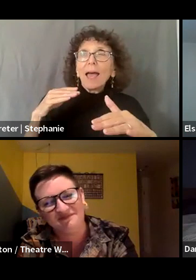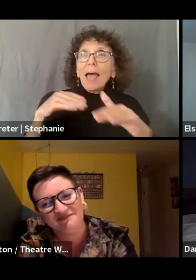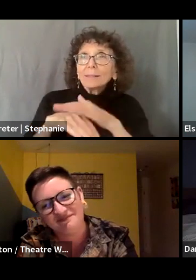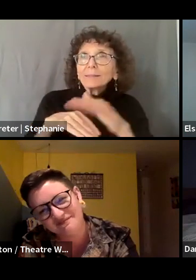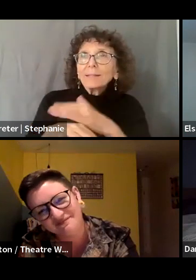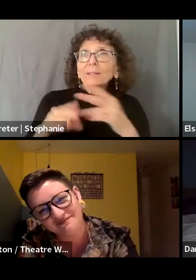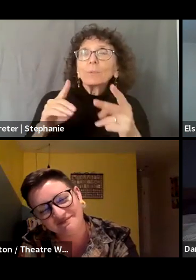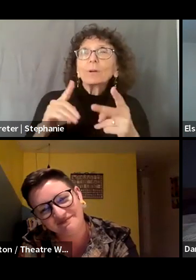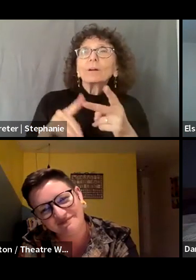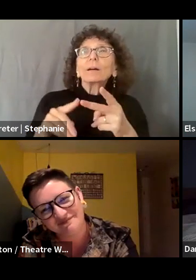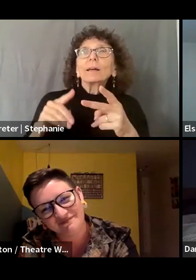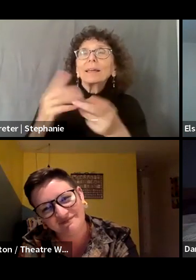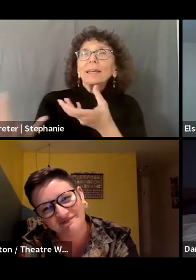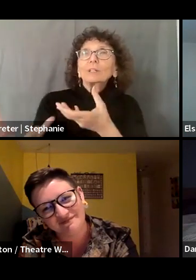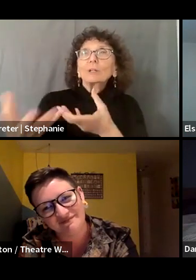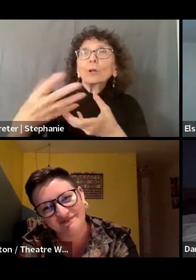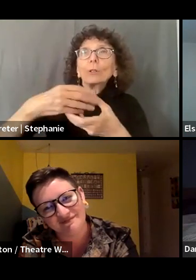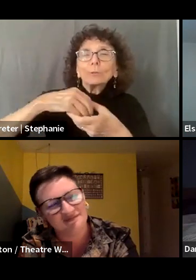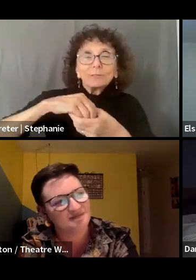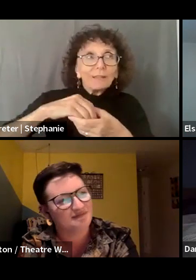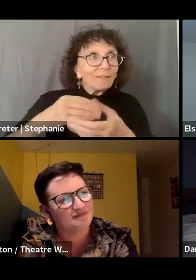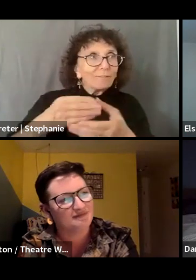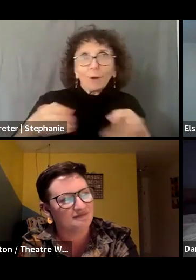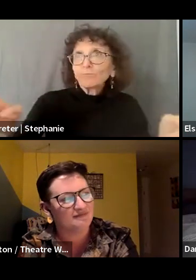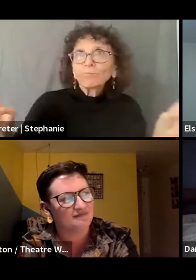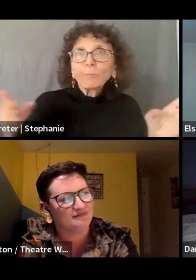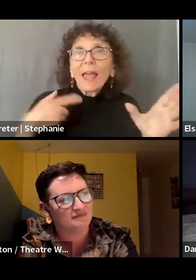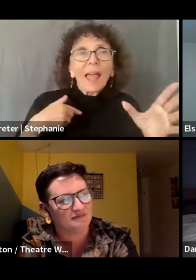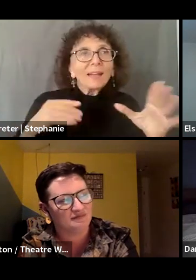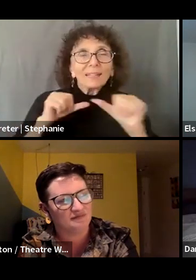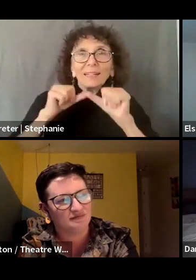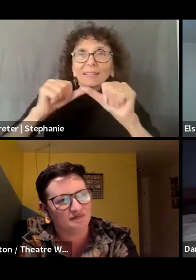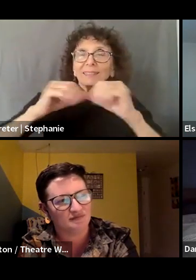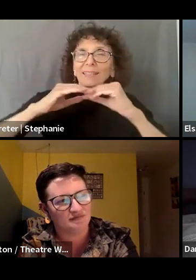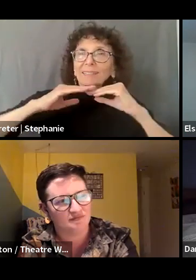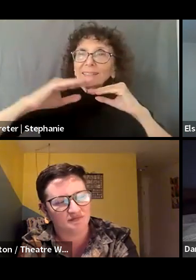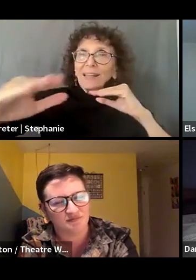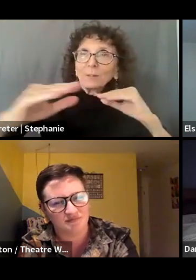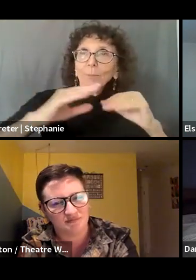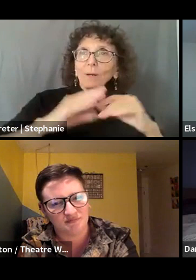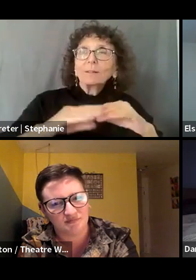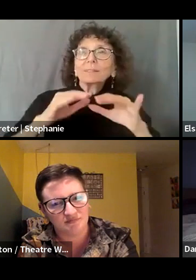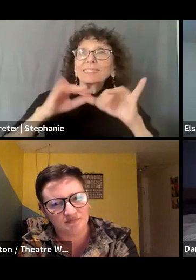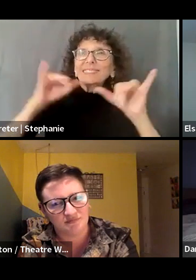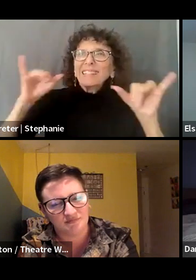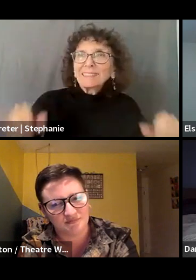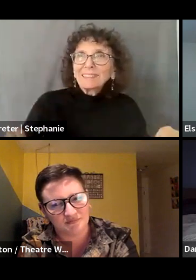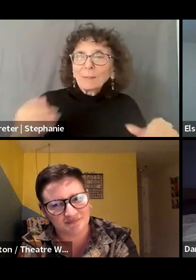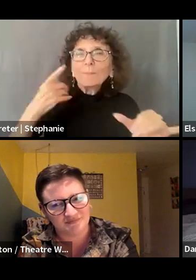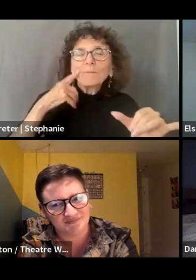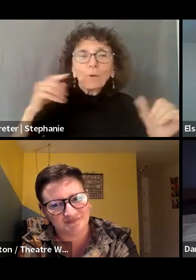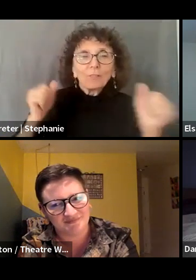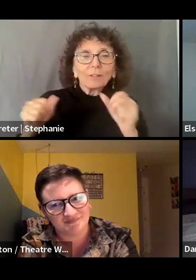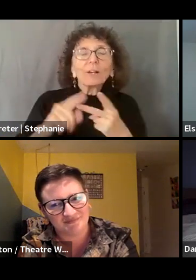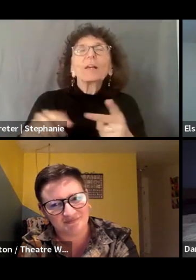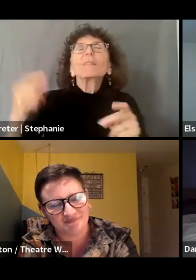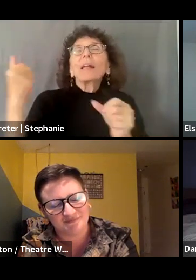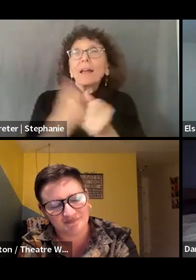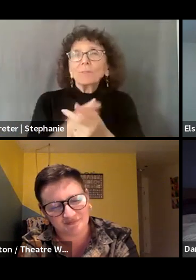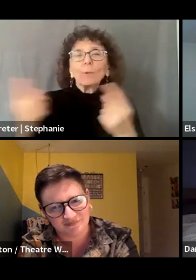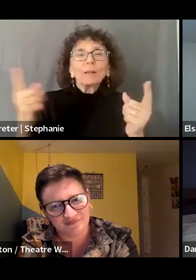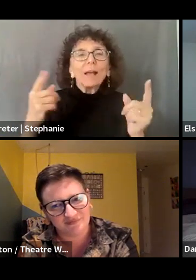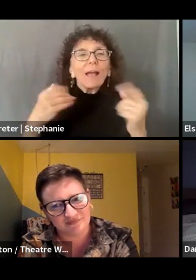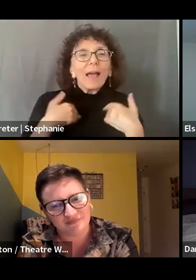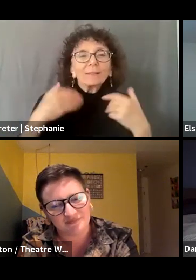ecosystem as a field in which every person has access to educational opportunities that lead to and enhance careers in production.